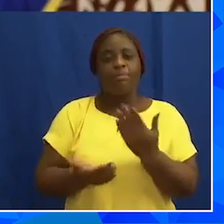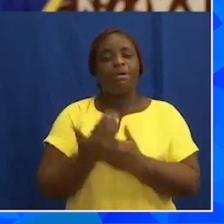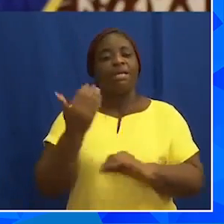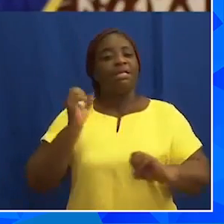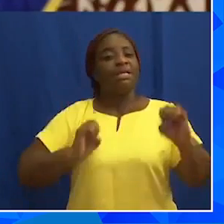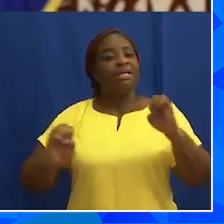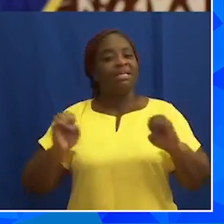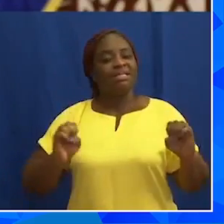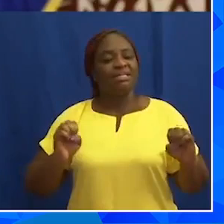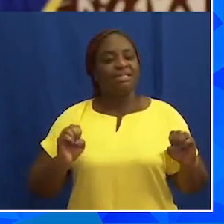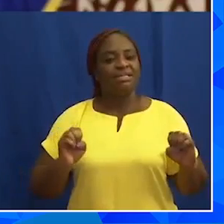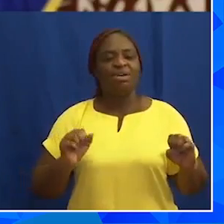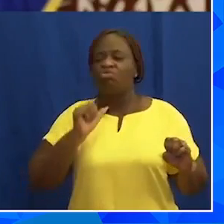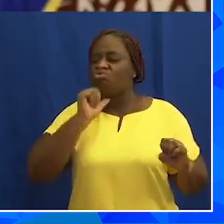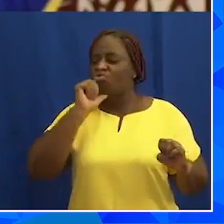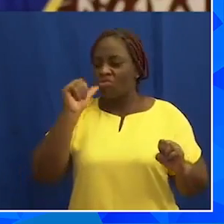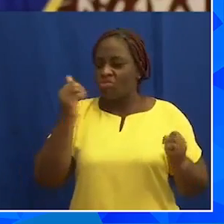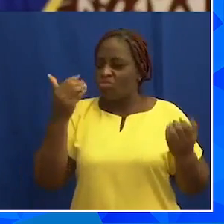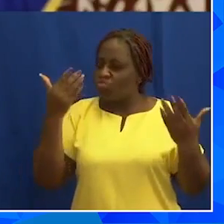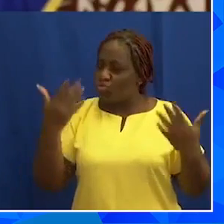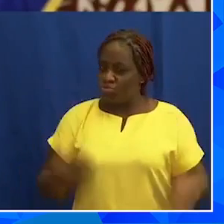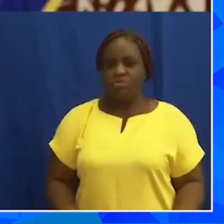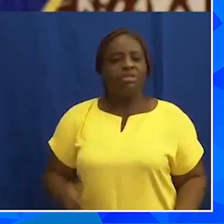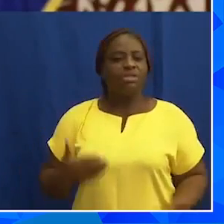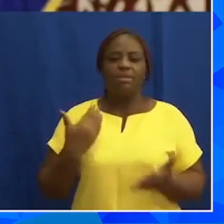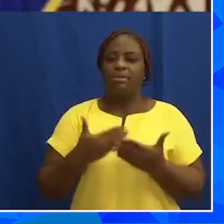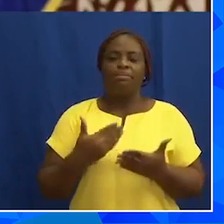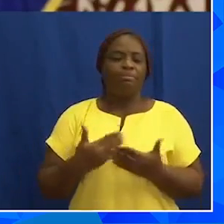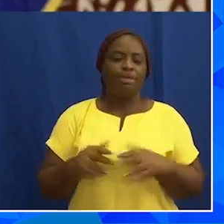did not lose their deposits.